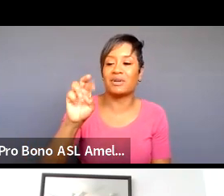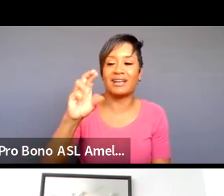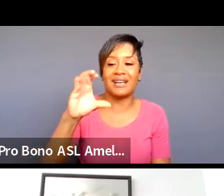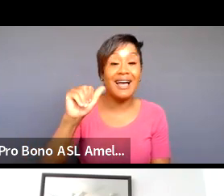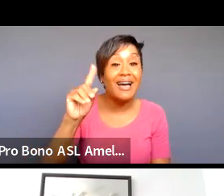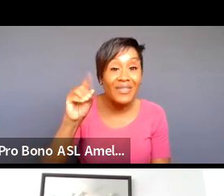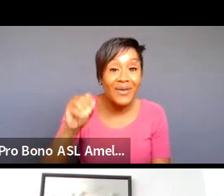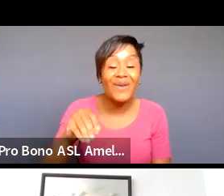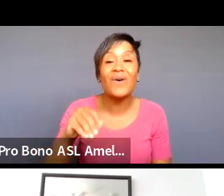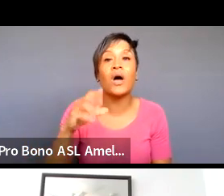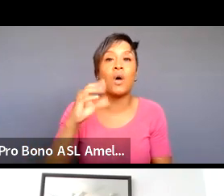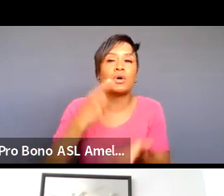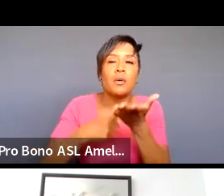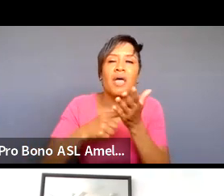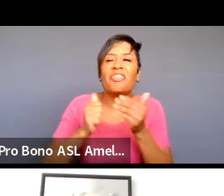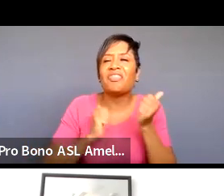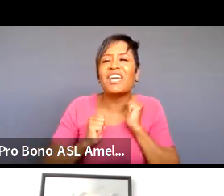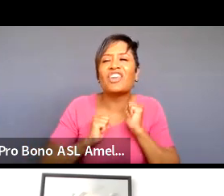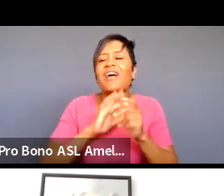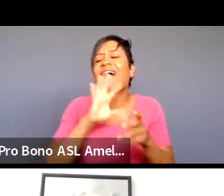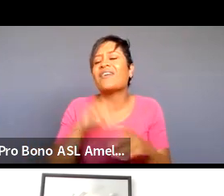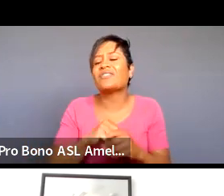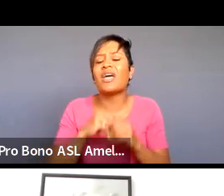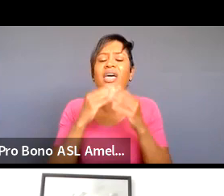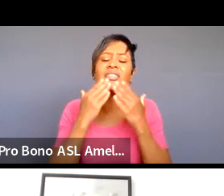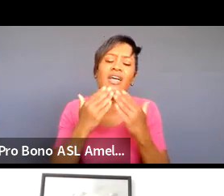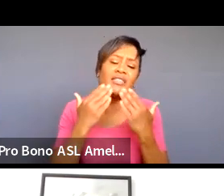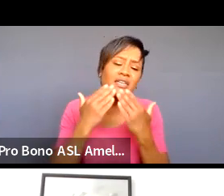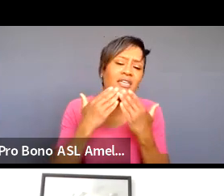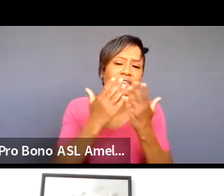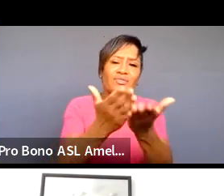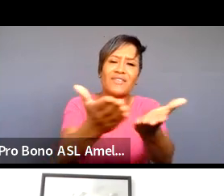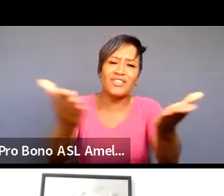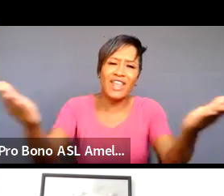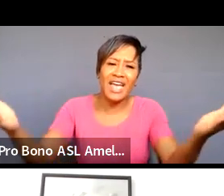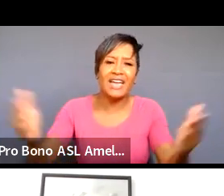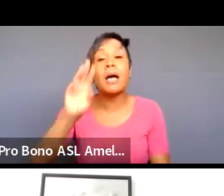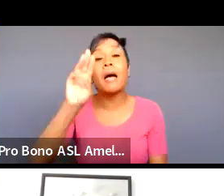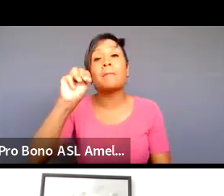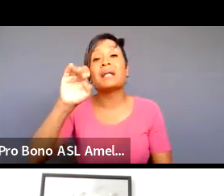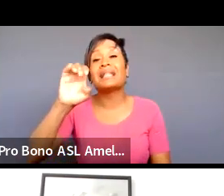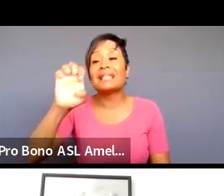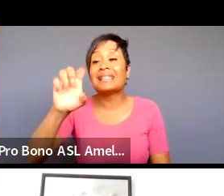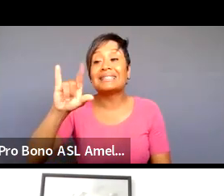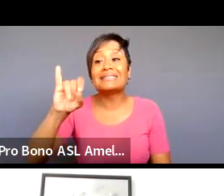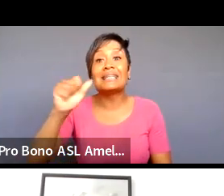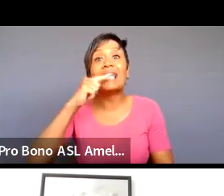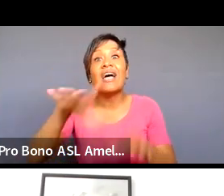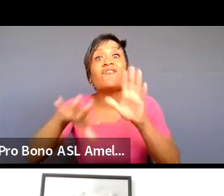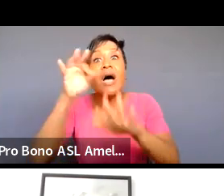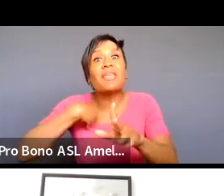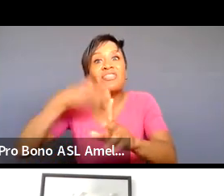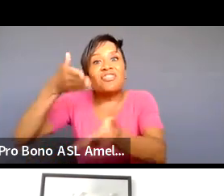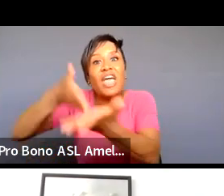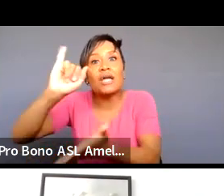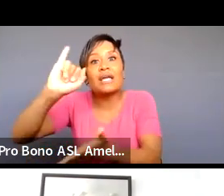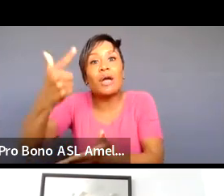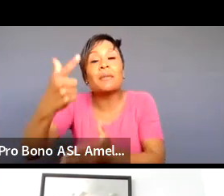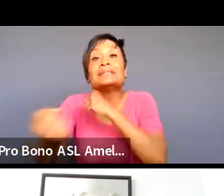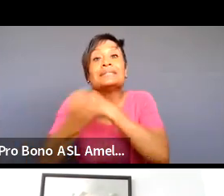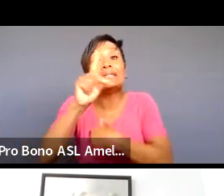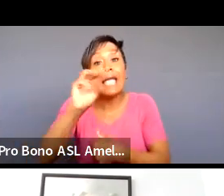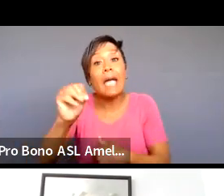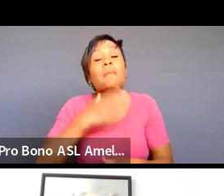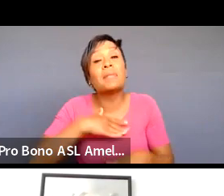we'll be talking about theater and everything so thank you everyone find me on the gram and dm me yeah find me on the gram